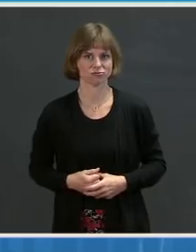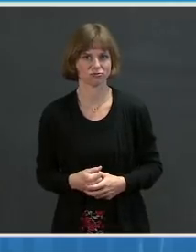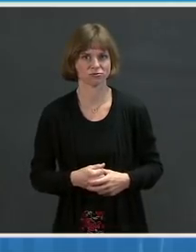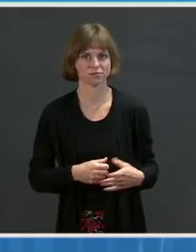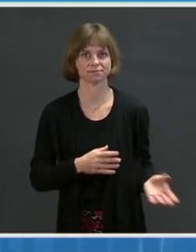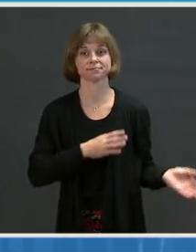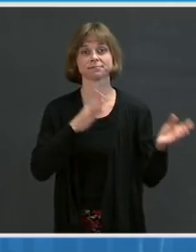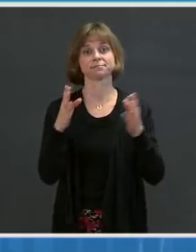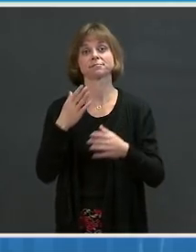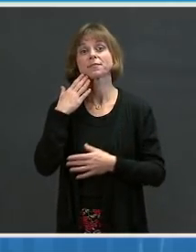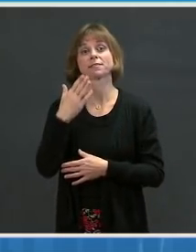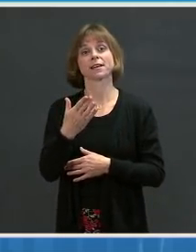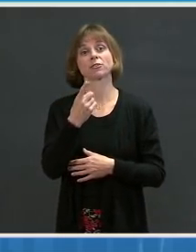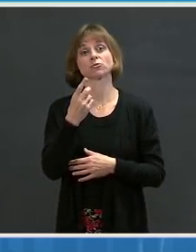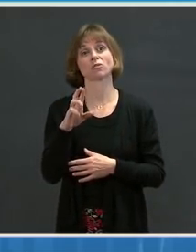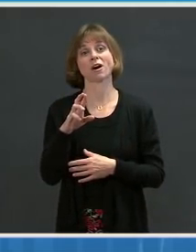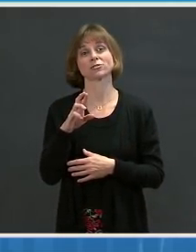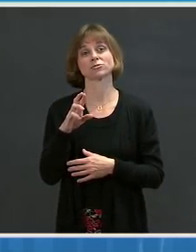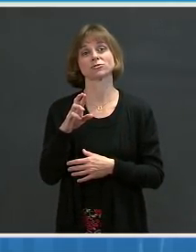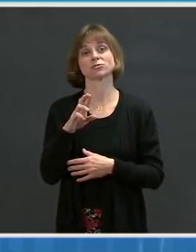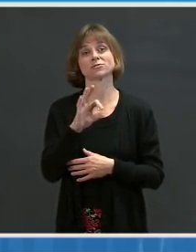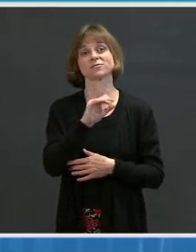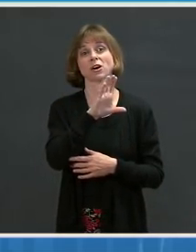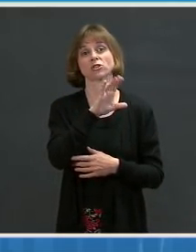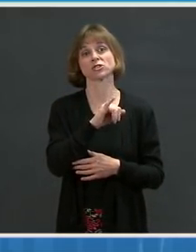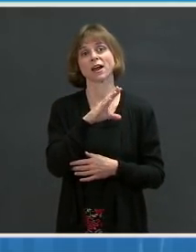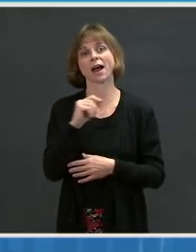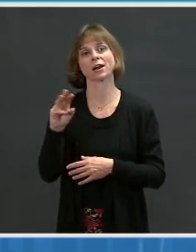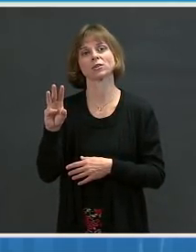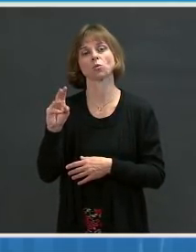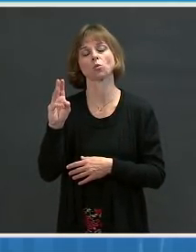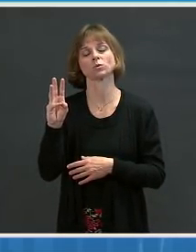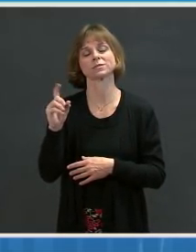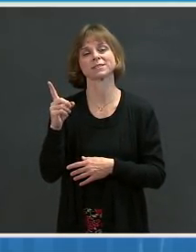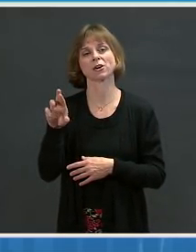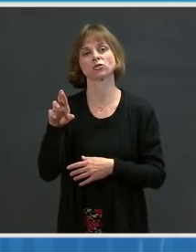Drs. Fauci and Walensky. Why don't we open it up for questions?